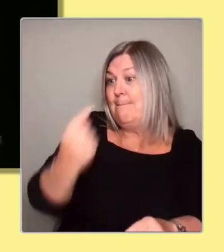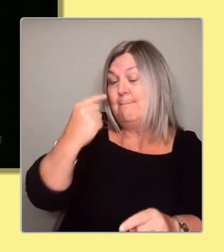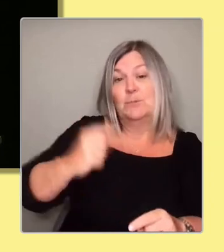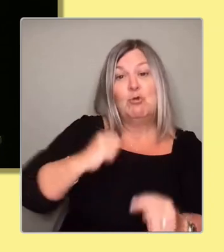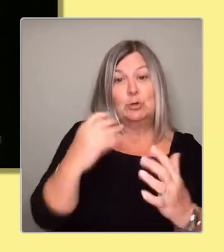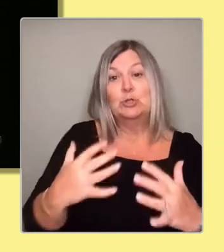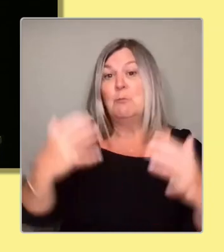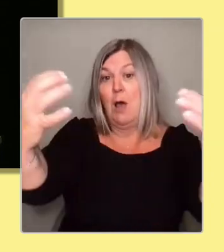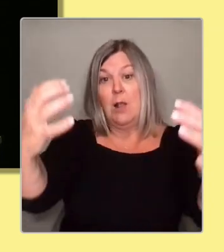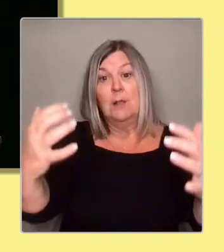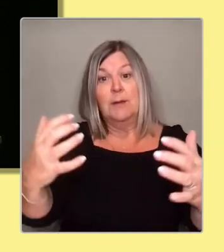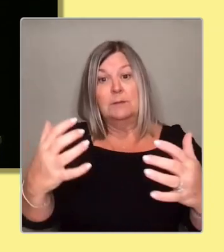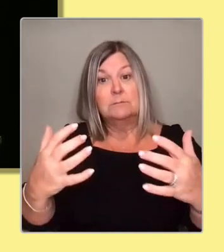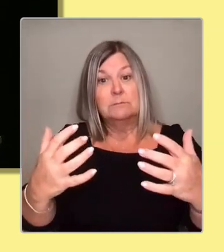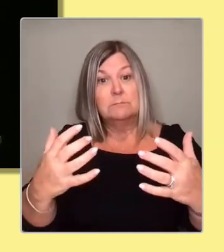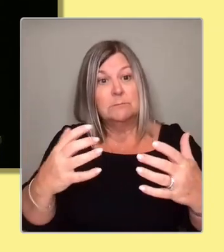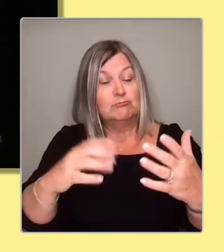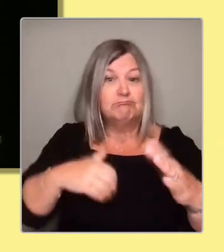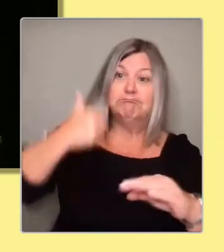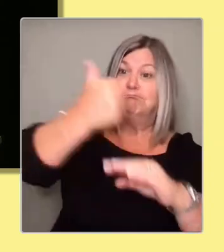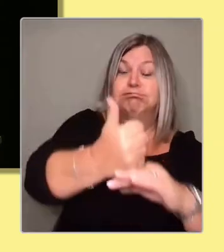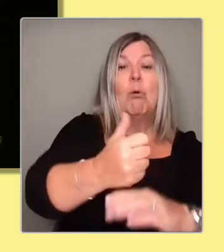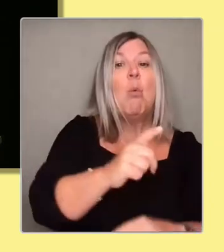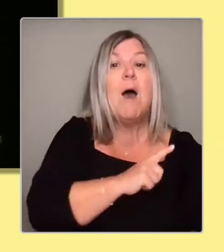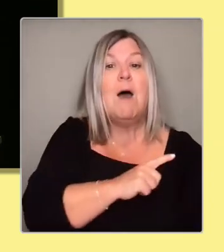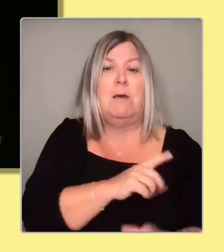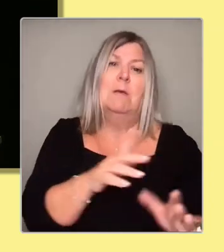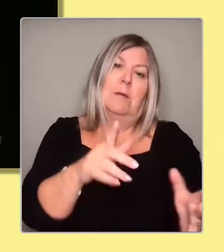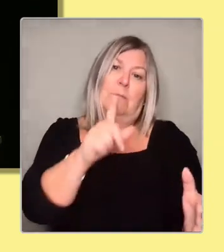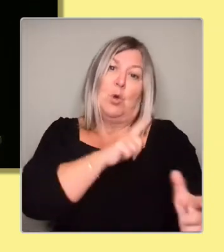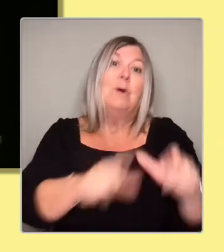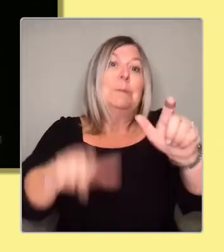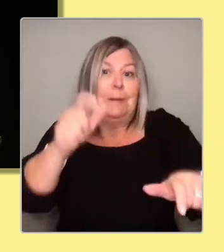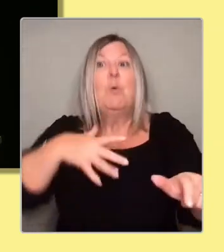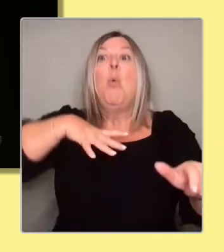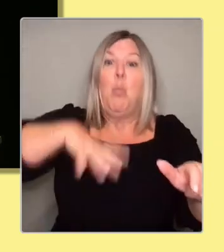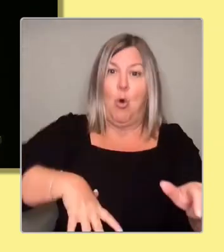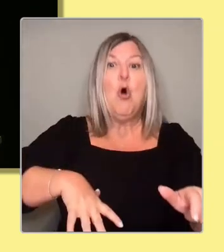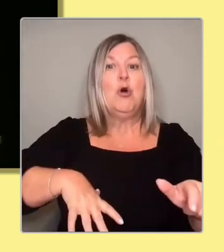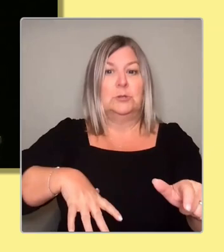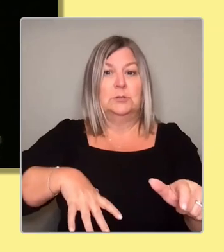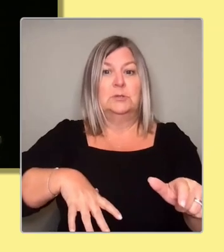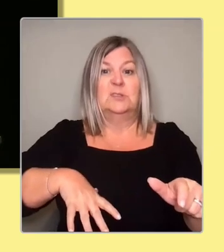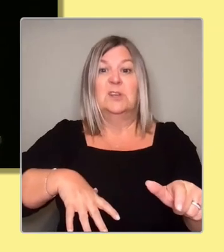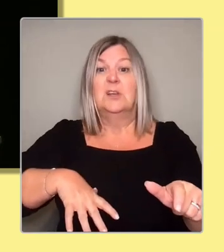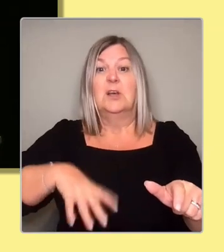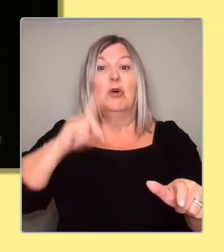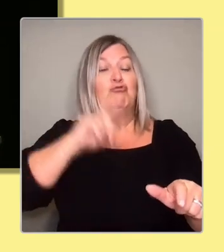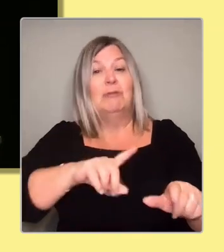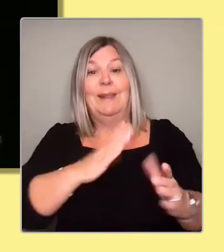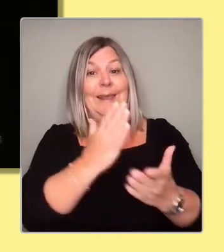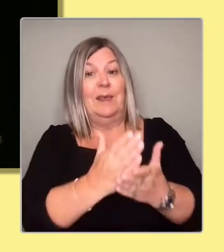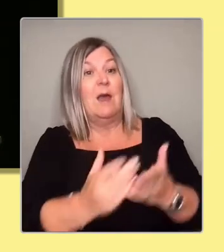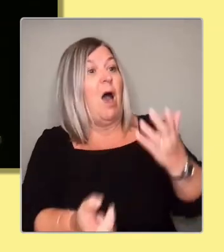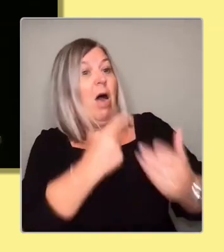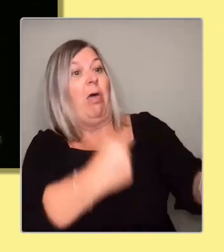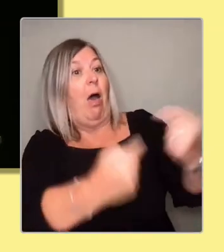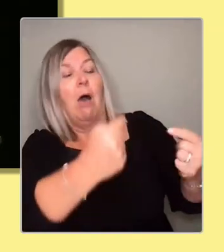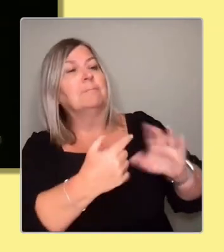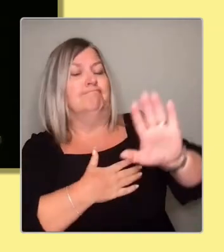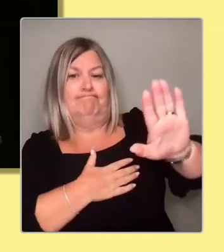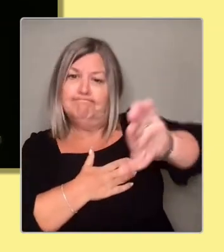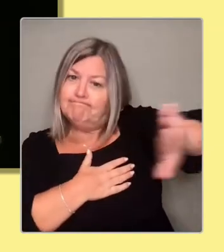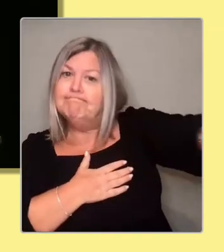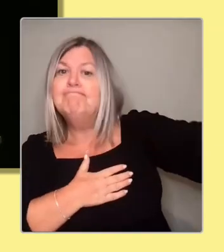the settled will was there. It obliterated the political obstacles in the way. And so we must do for